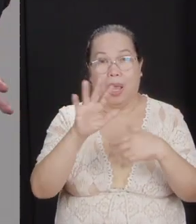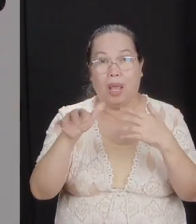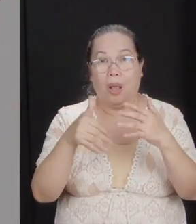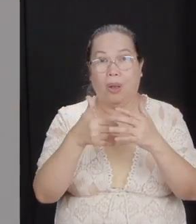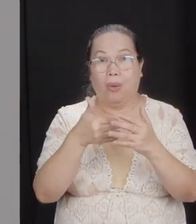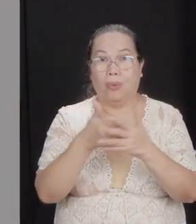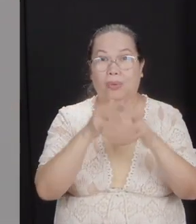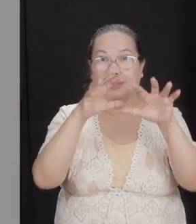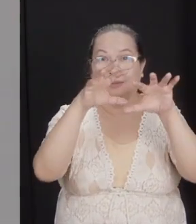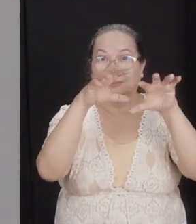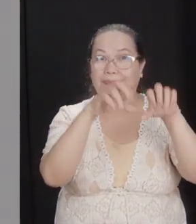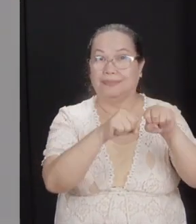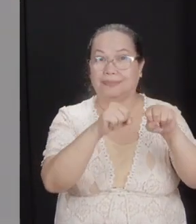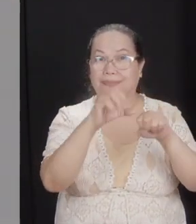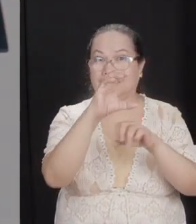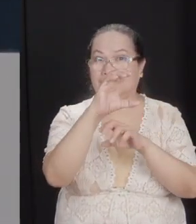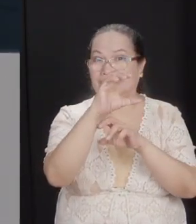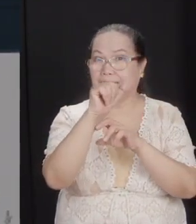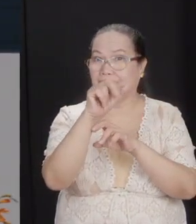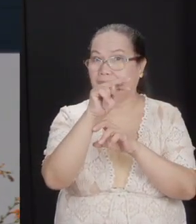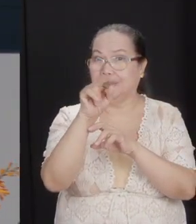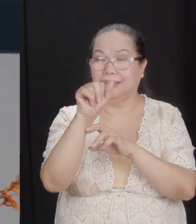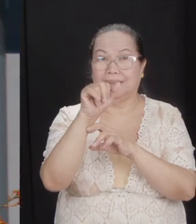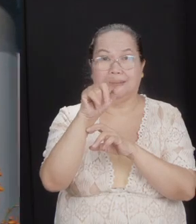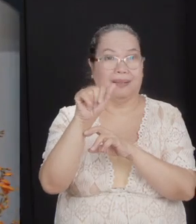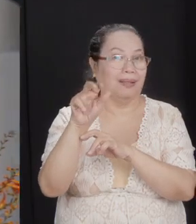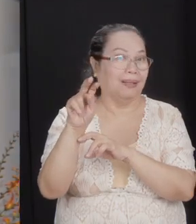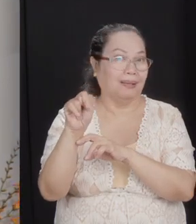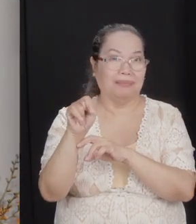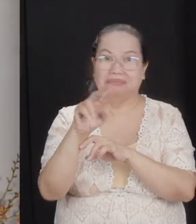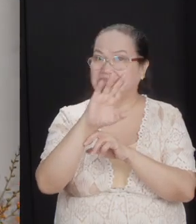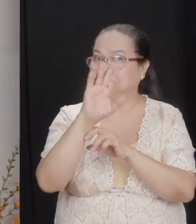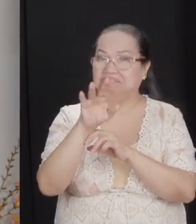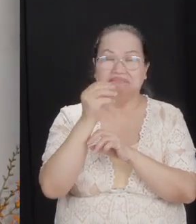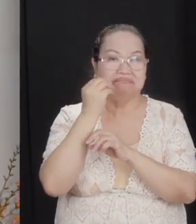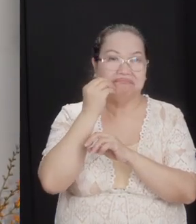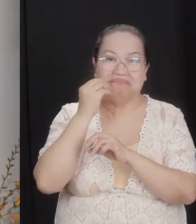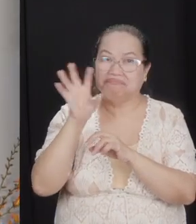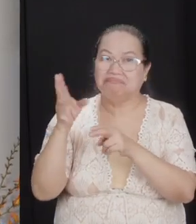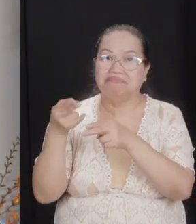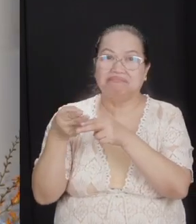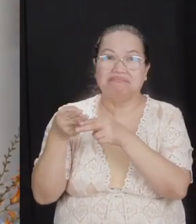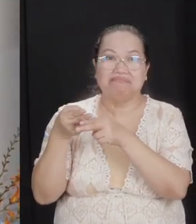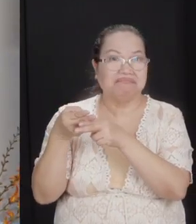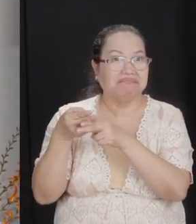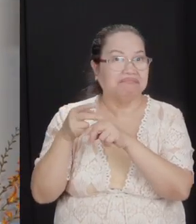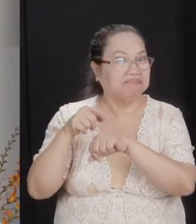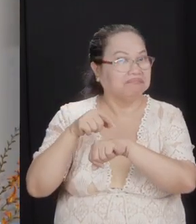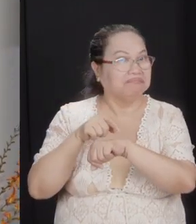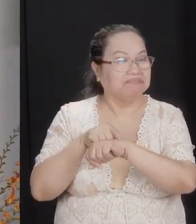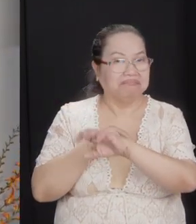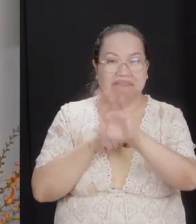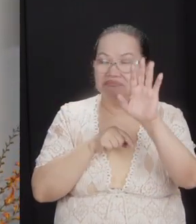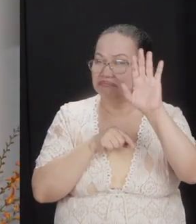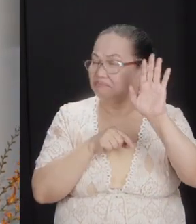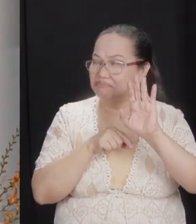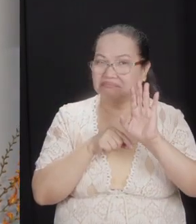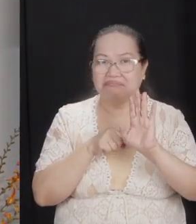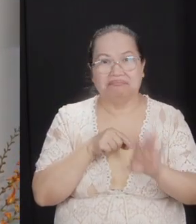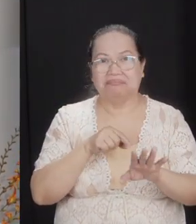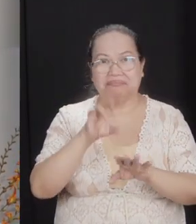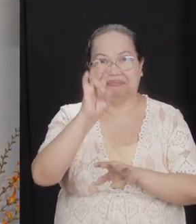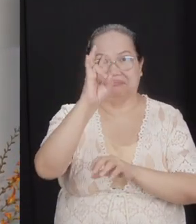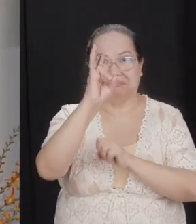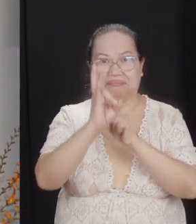of Canaan. It's safe to assume they probably never even went home for a brief period during those seven years. And that,